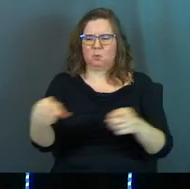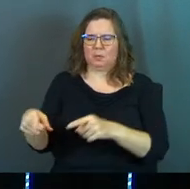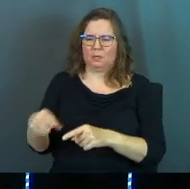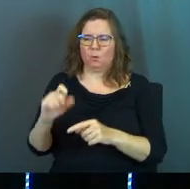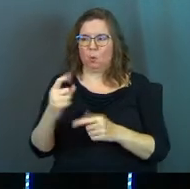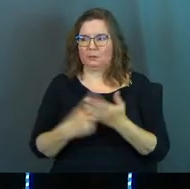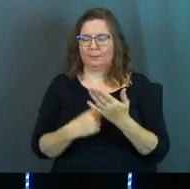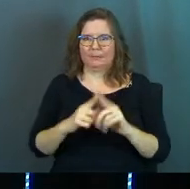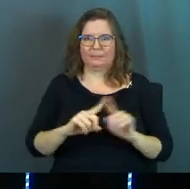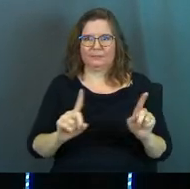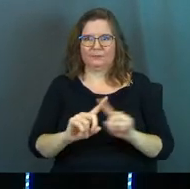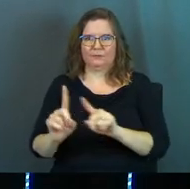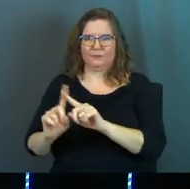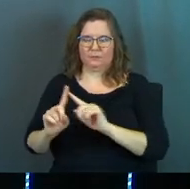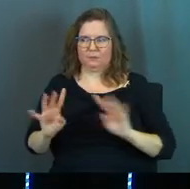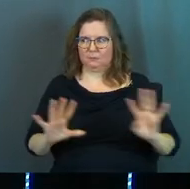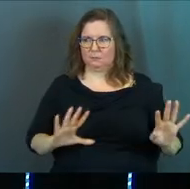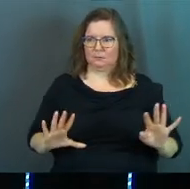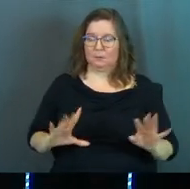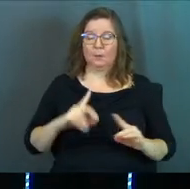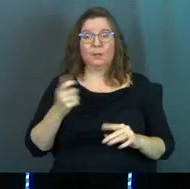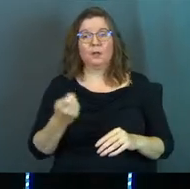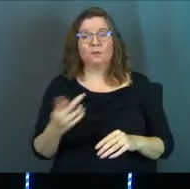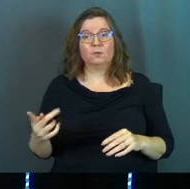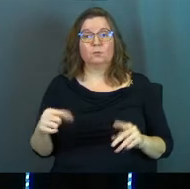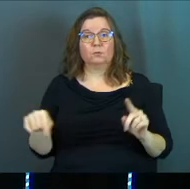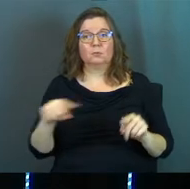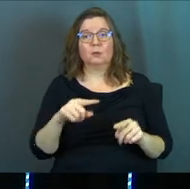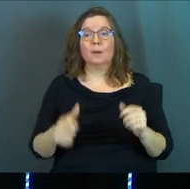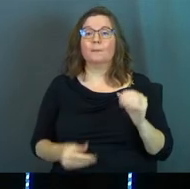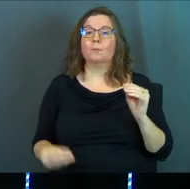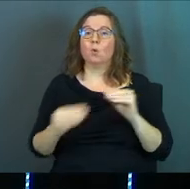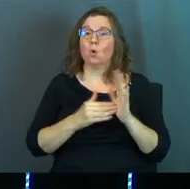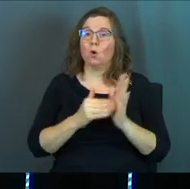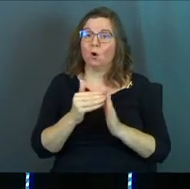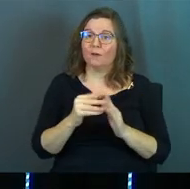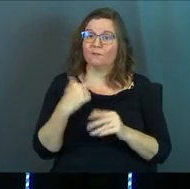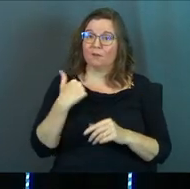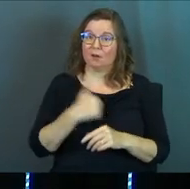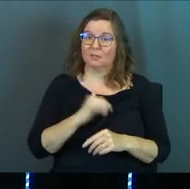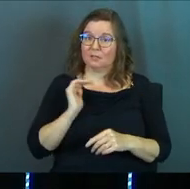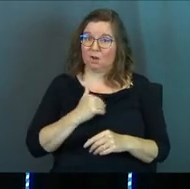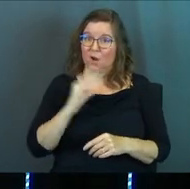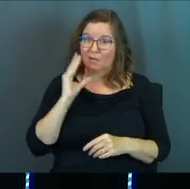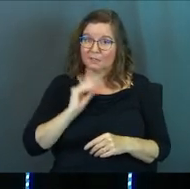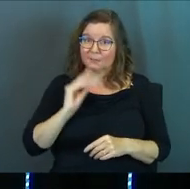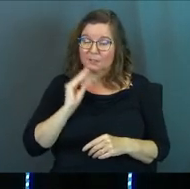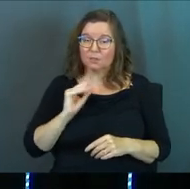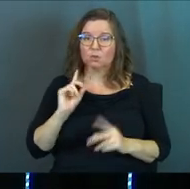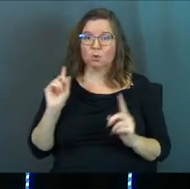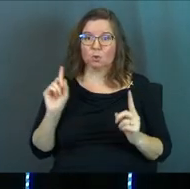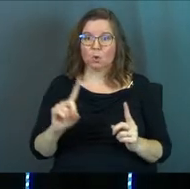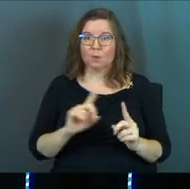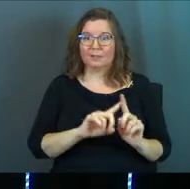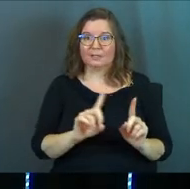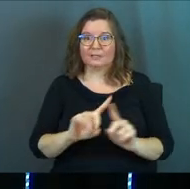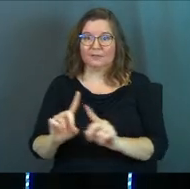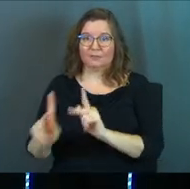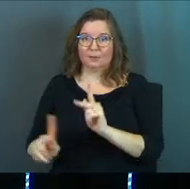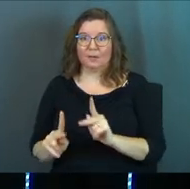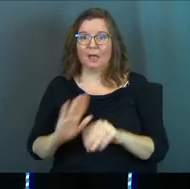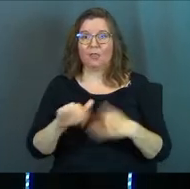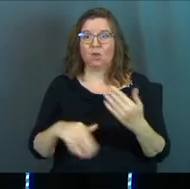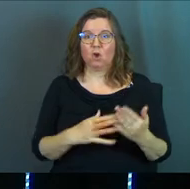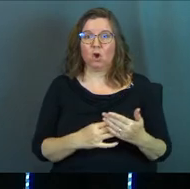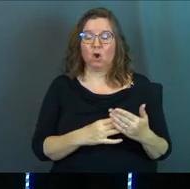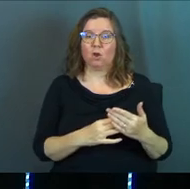yeah, this is exactly what you need to do. But those are few and far between. More often for us in our experience, you go to these different people,